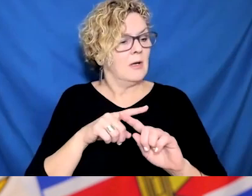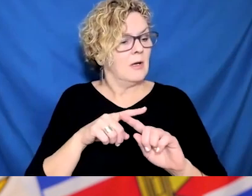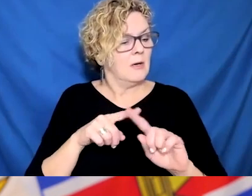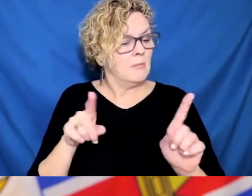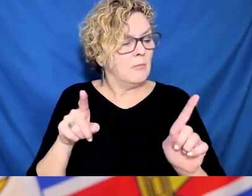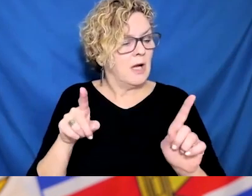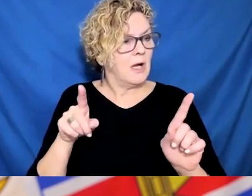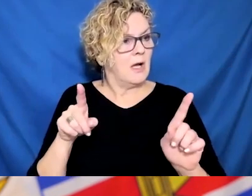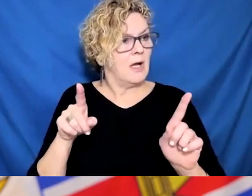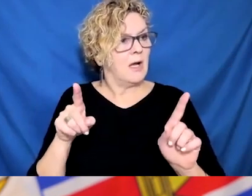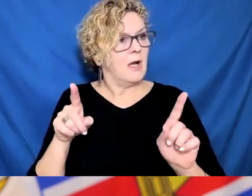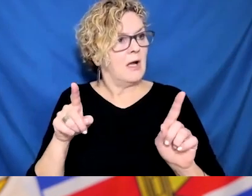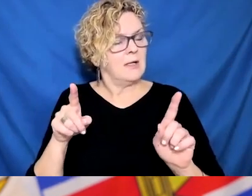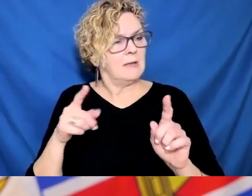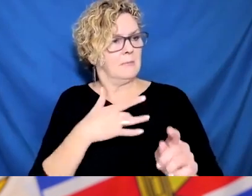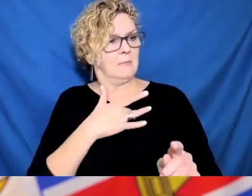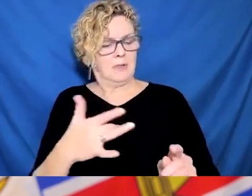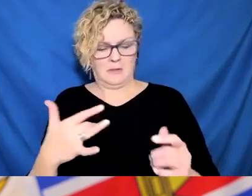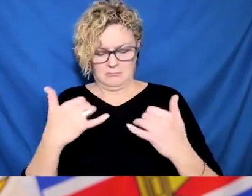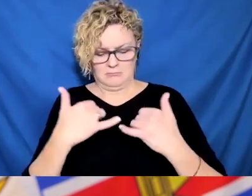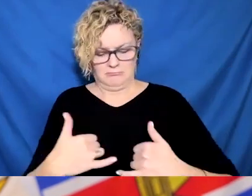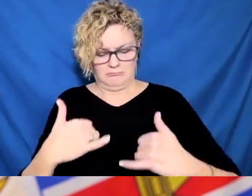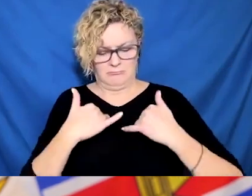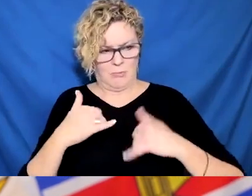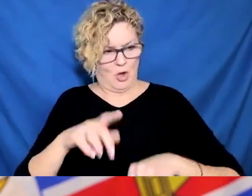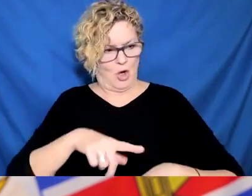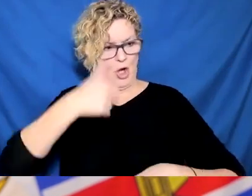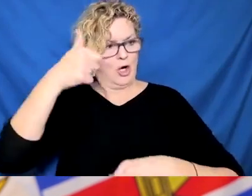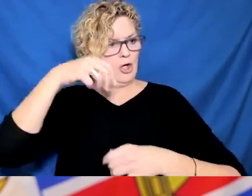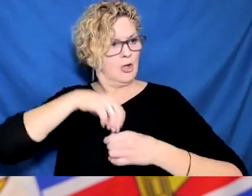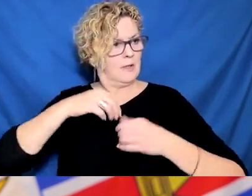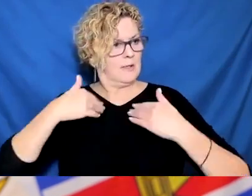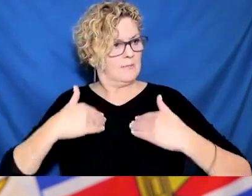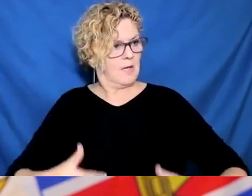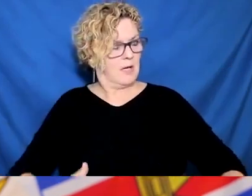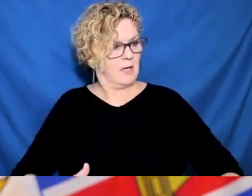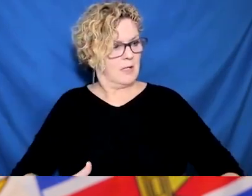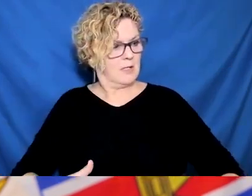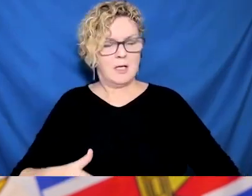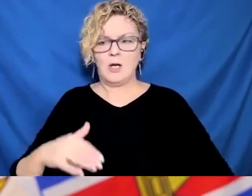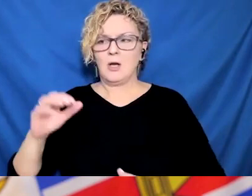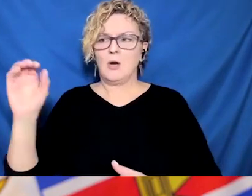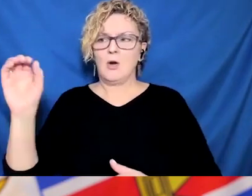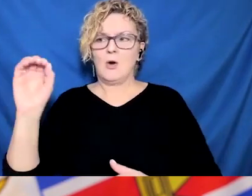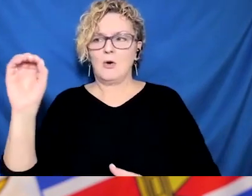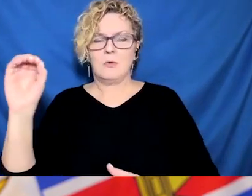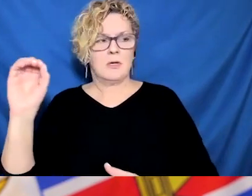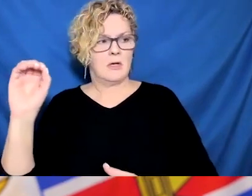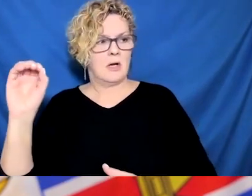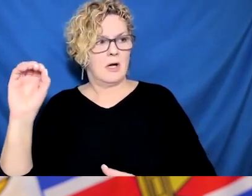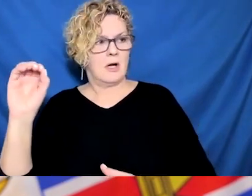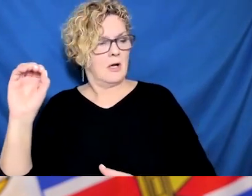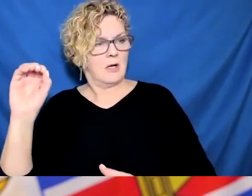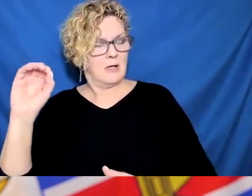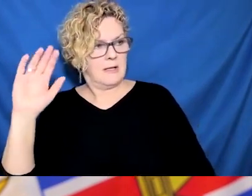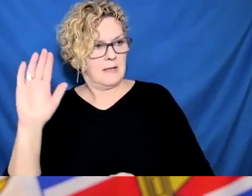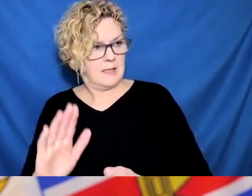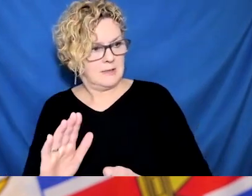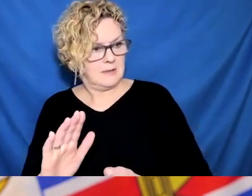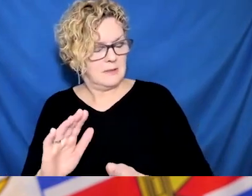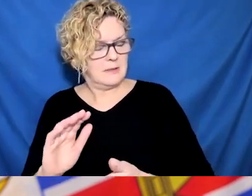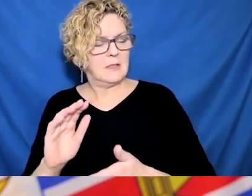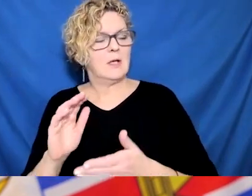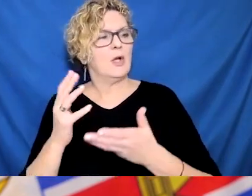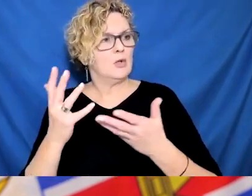restrictions in place that we need to get us through this place. And, you it's not my choice that this virus is causing more